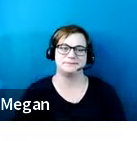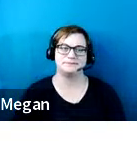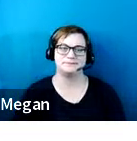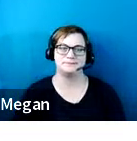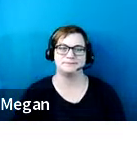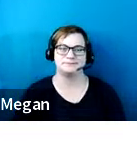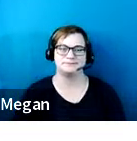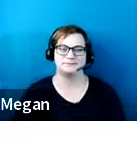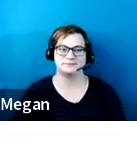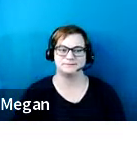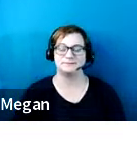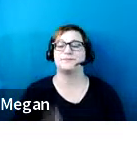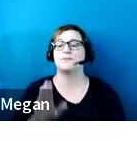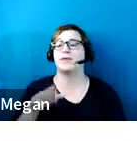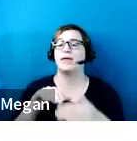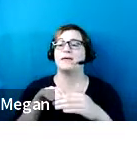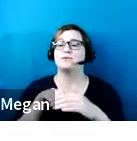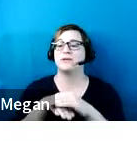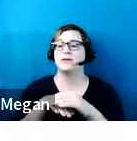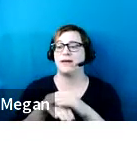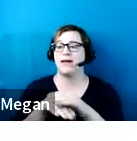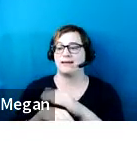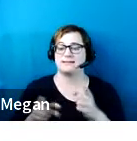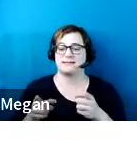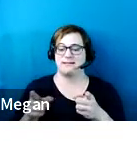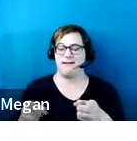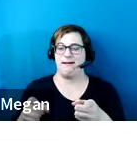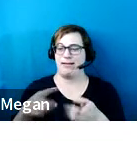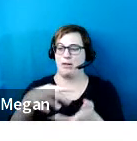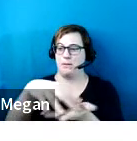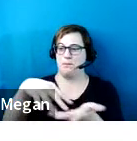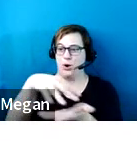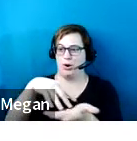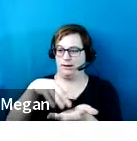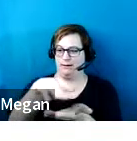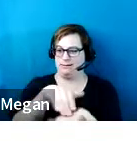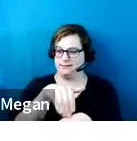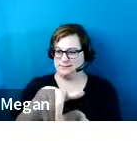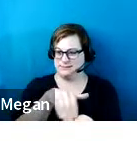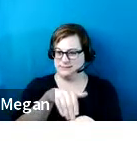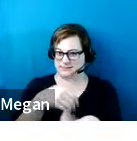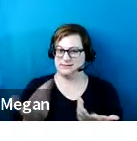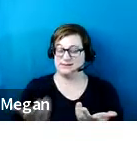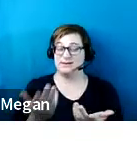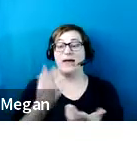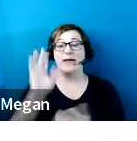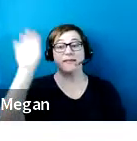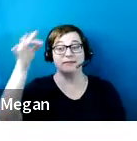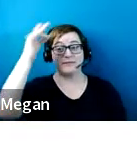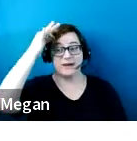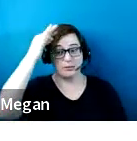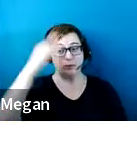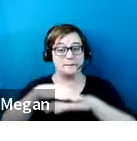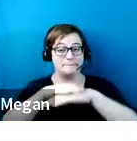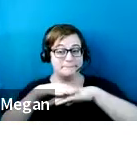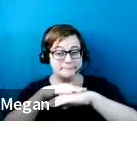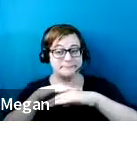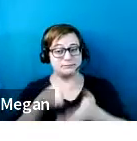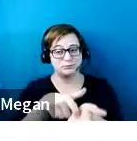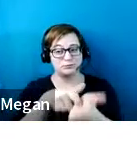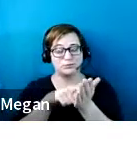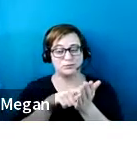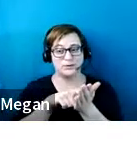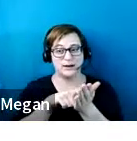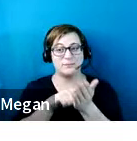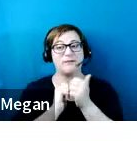Access aisle markings. So as far as the federal minimum requirement under the